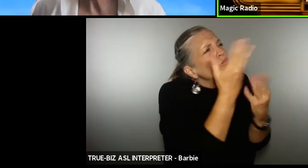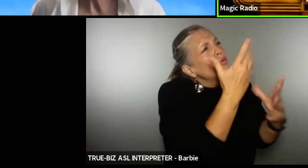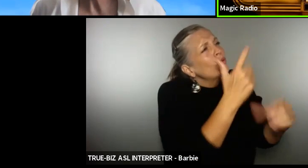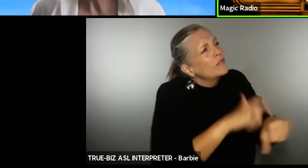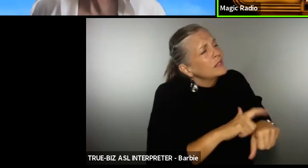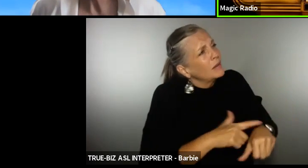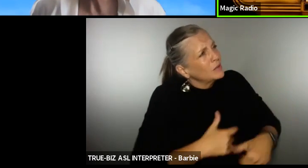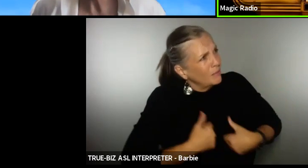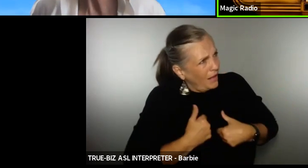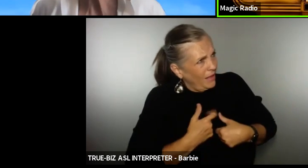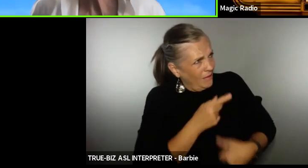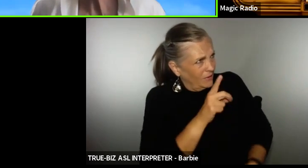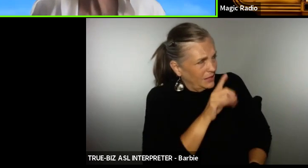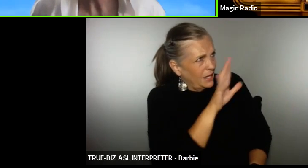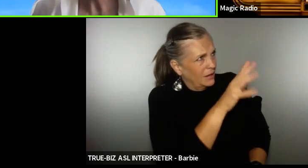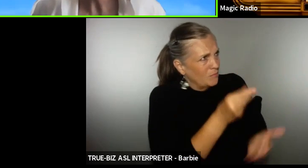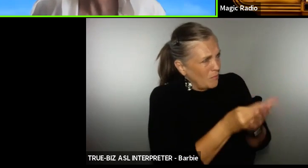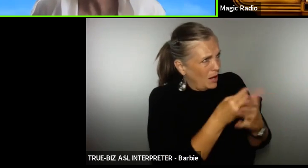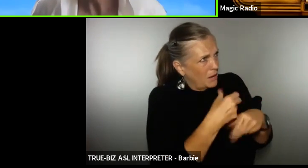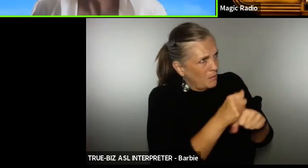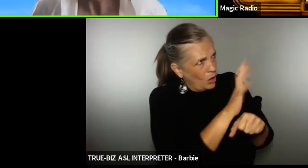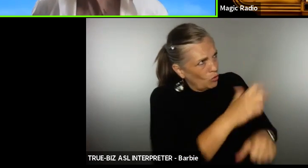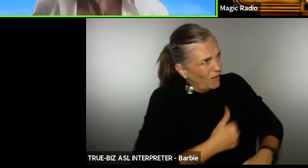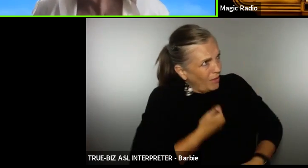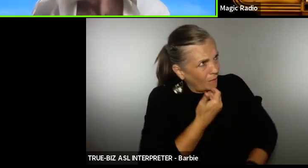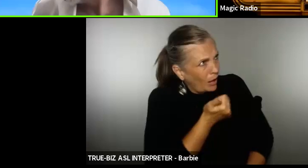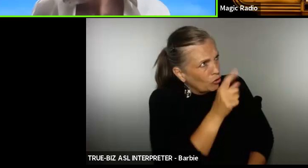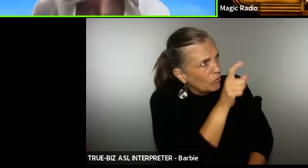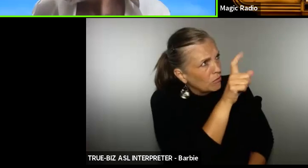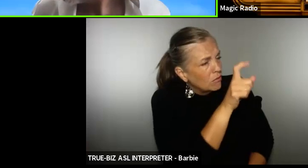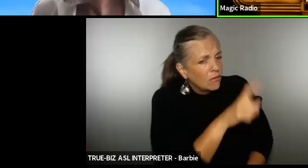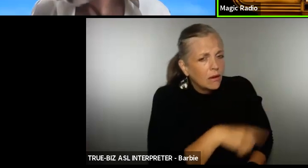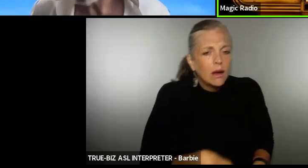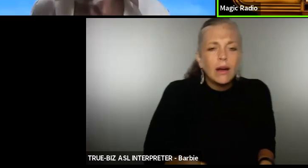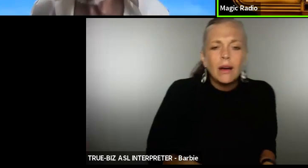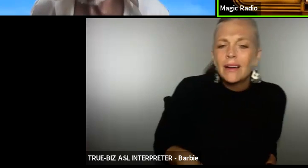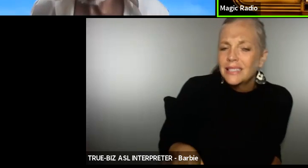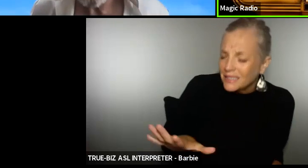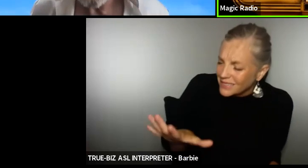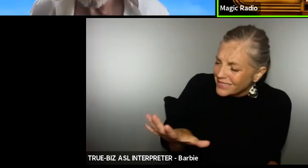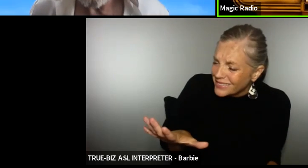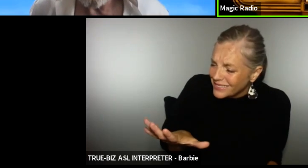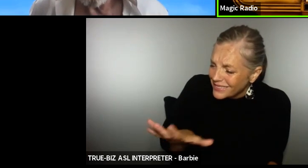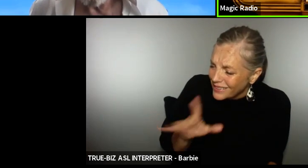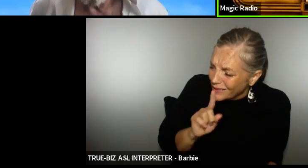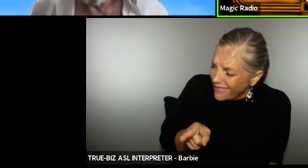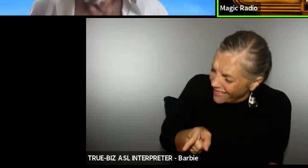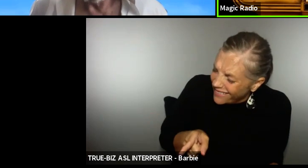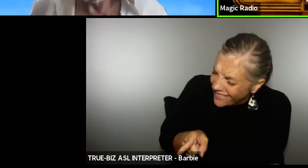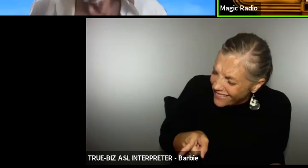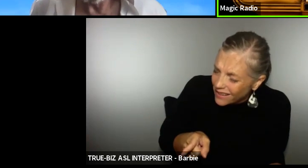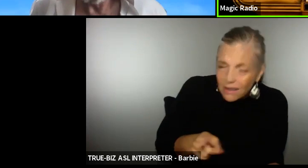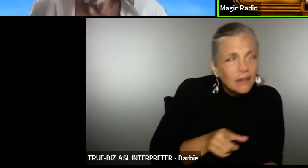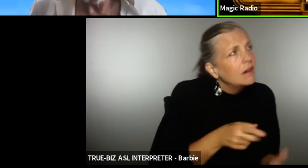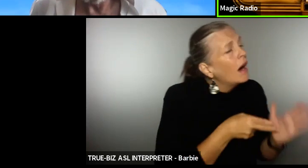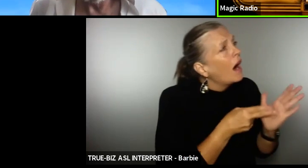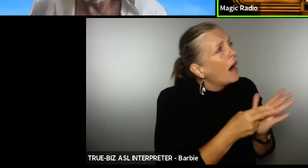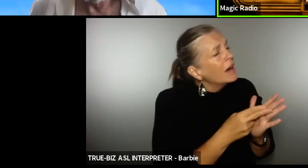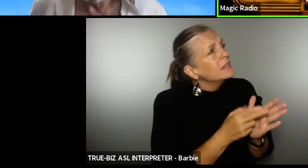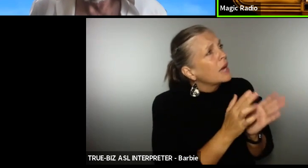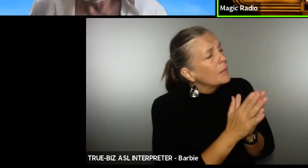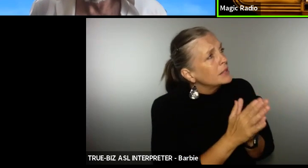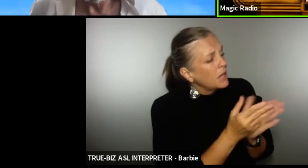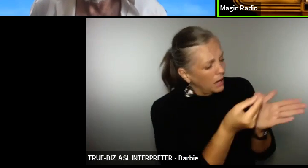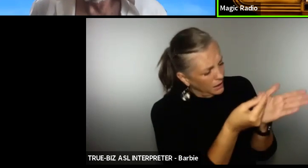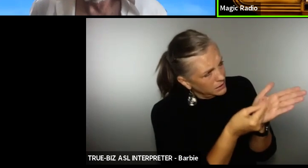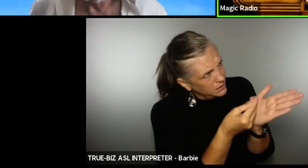it in yours he's trying to be a poet about it I'm asking honestly sincerely did money have